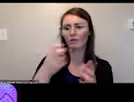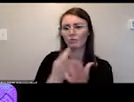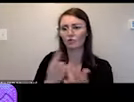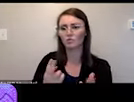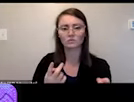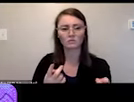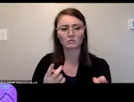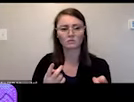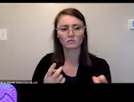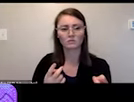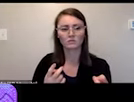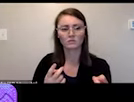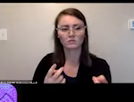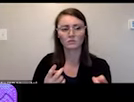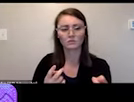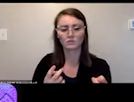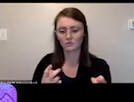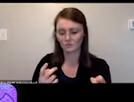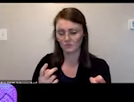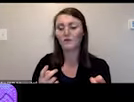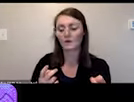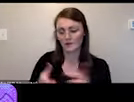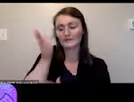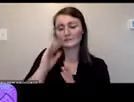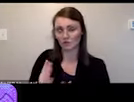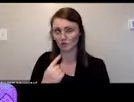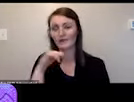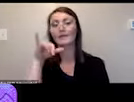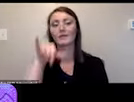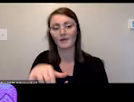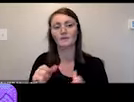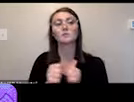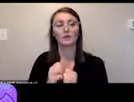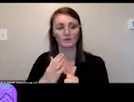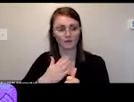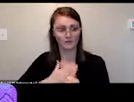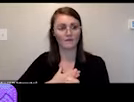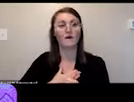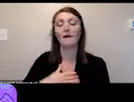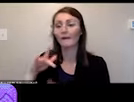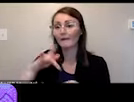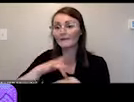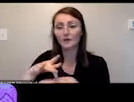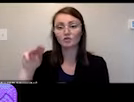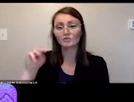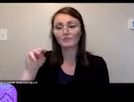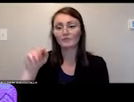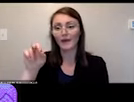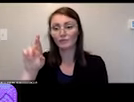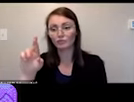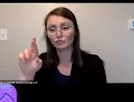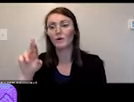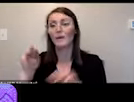this is including my mini factory stl finder touch mapper 3d print nih exchange grab cad